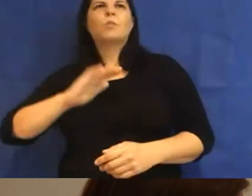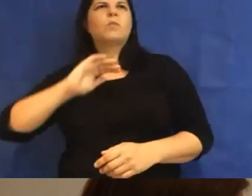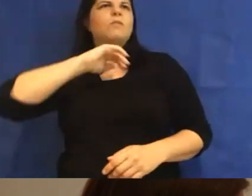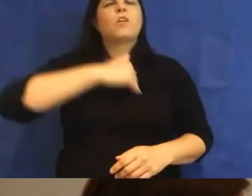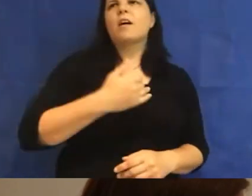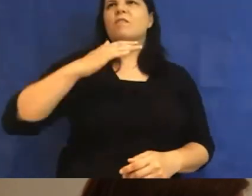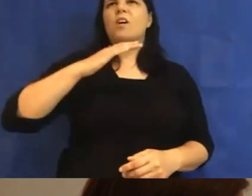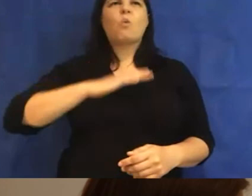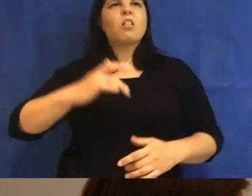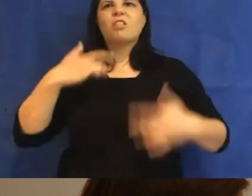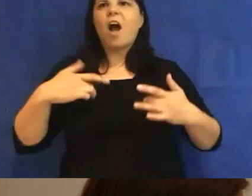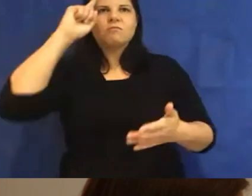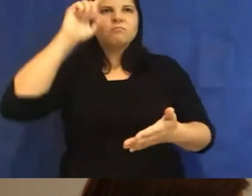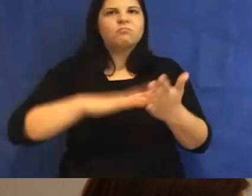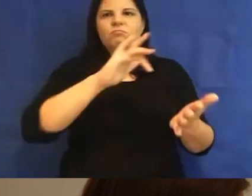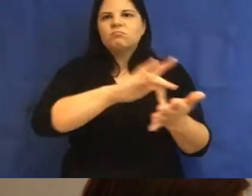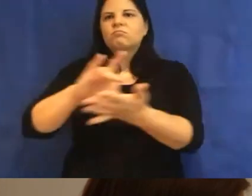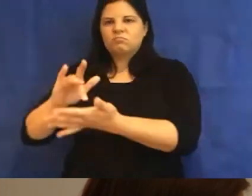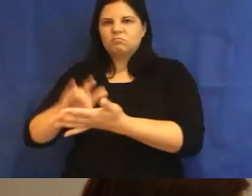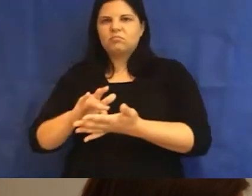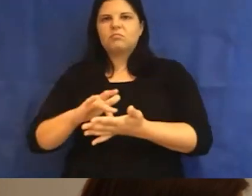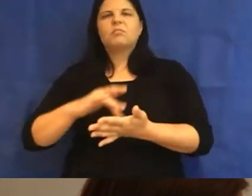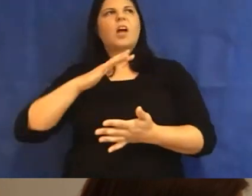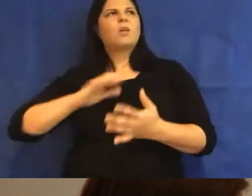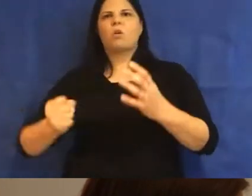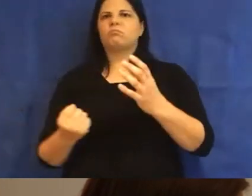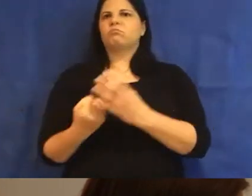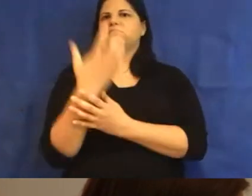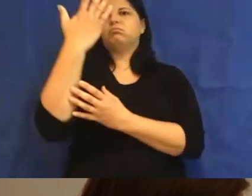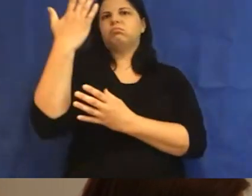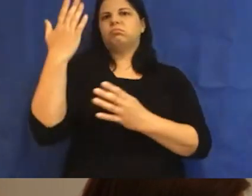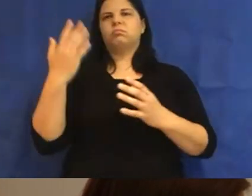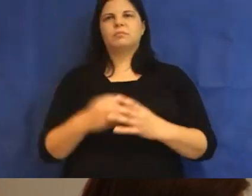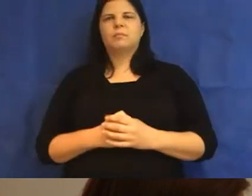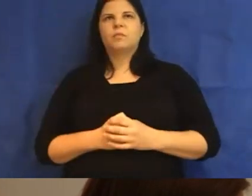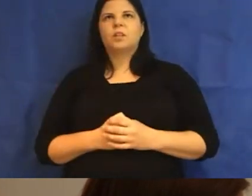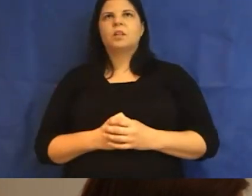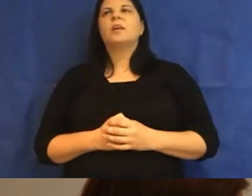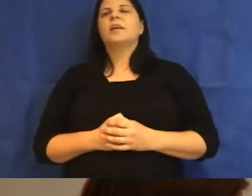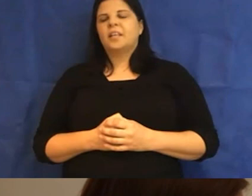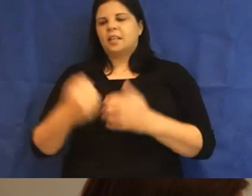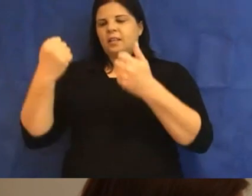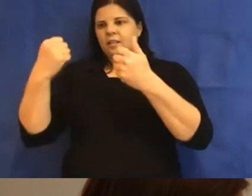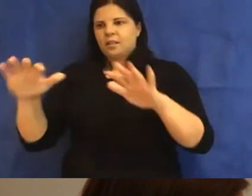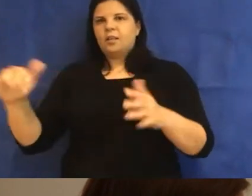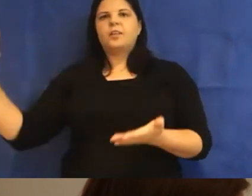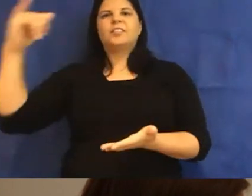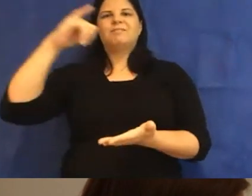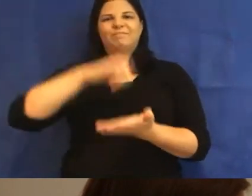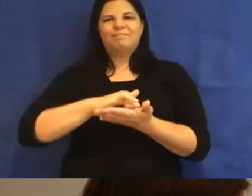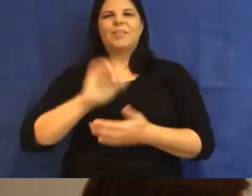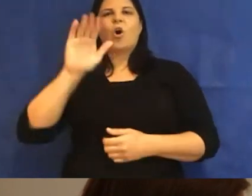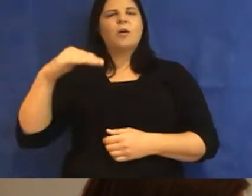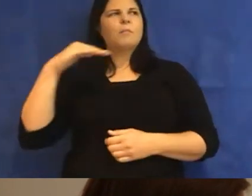experience life. I wanted to bloom. Flying back to Melbourne, I felt completely altered and changed